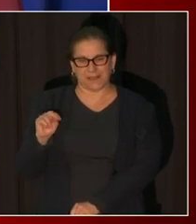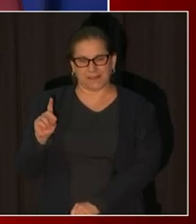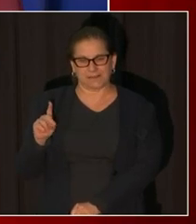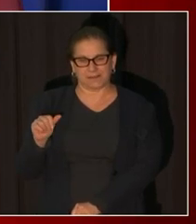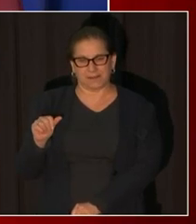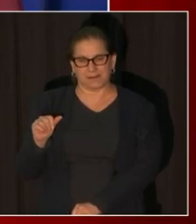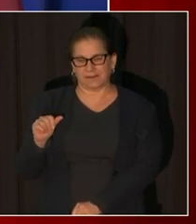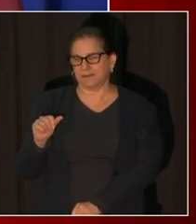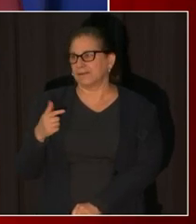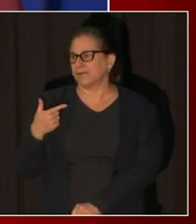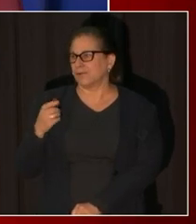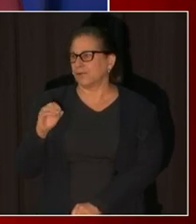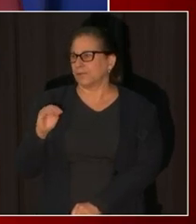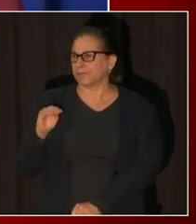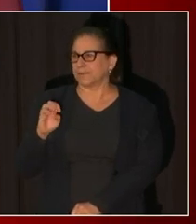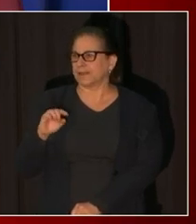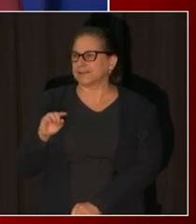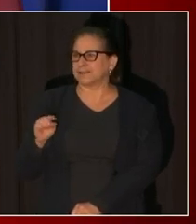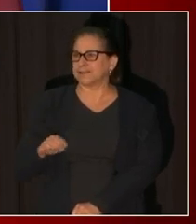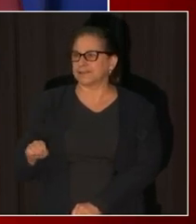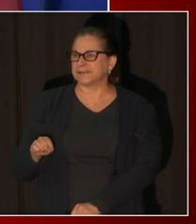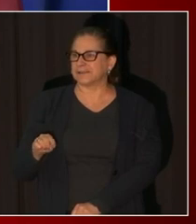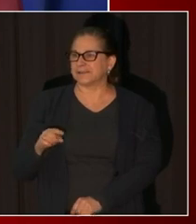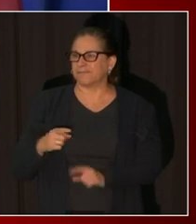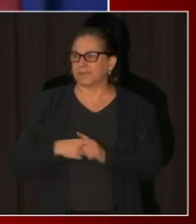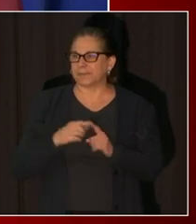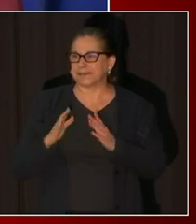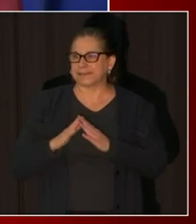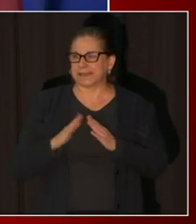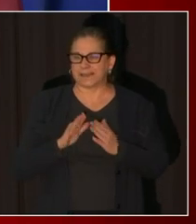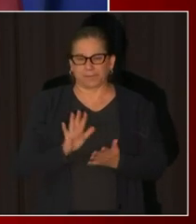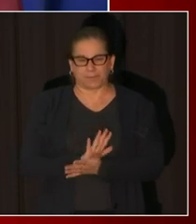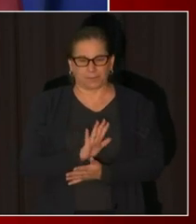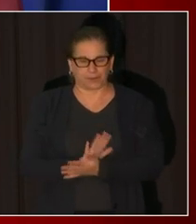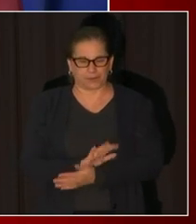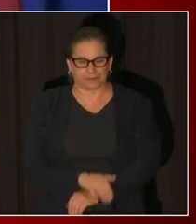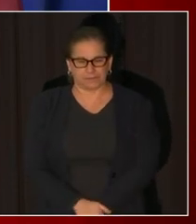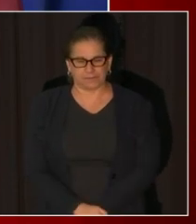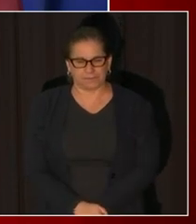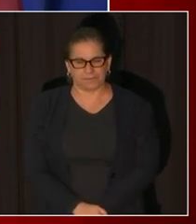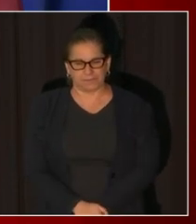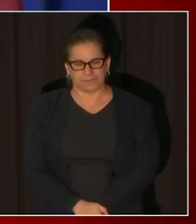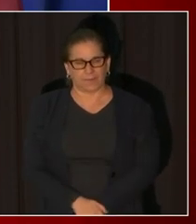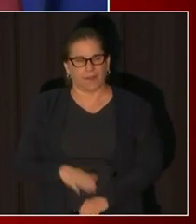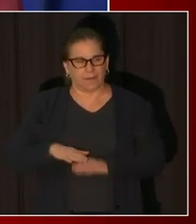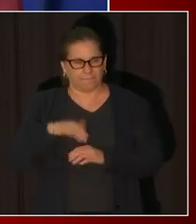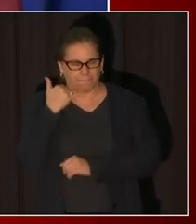Amanda. Hi thank you so much for for hello can you hear me ma'am? Yes.